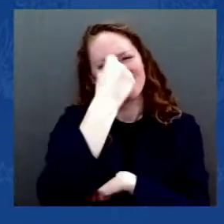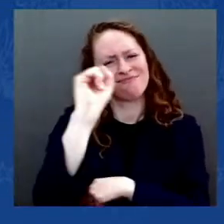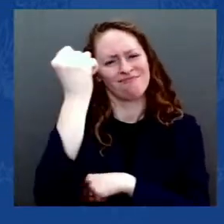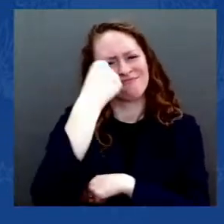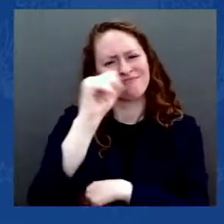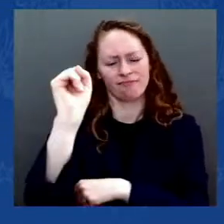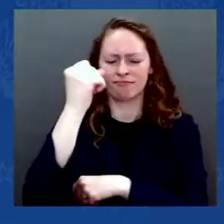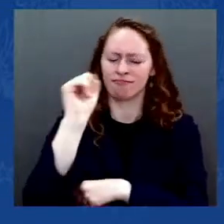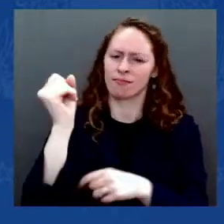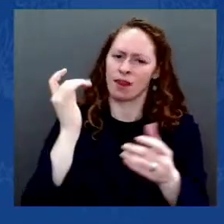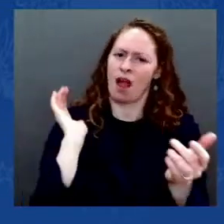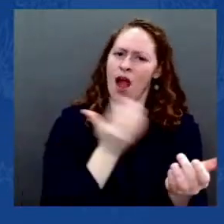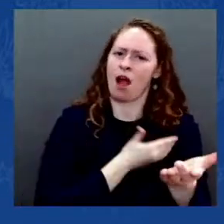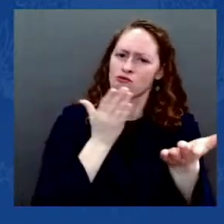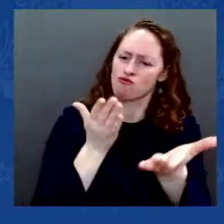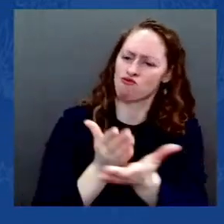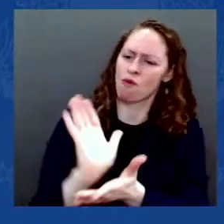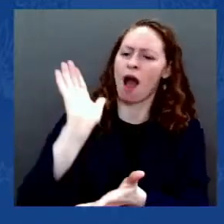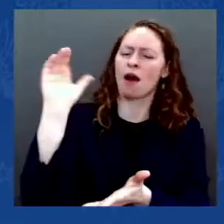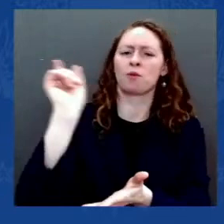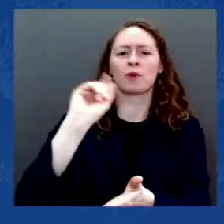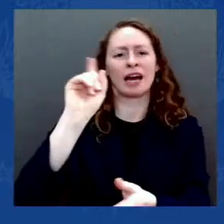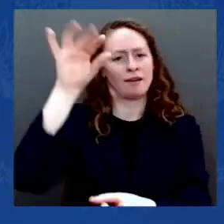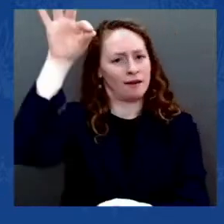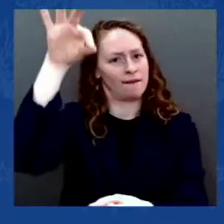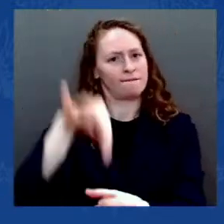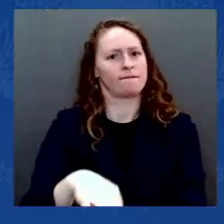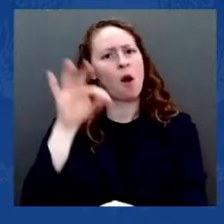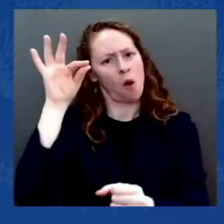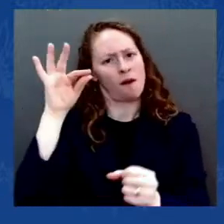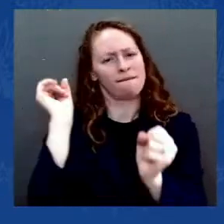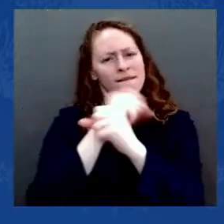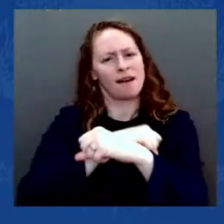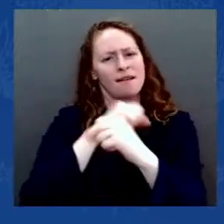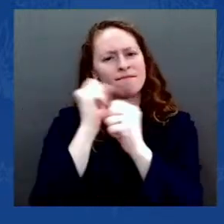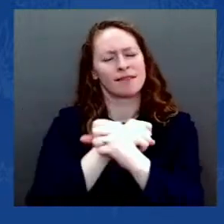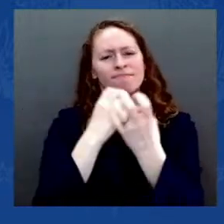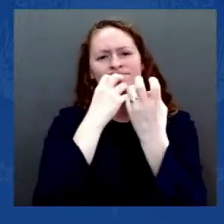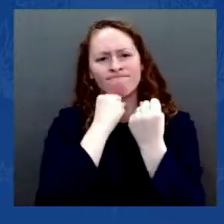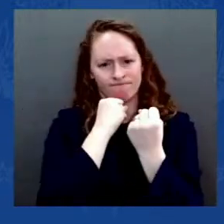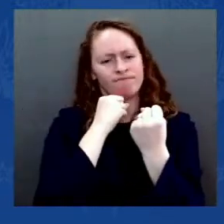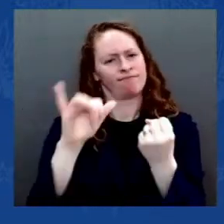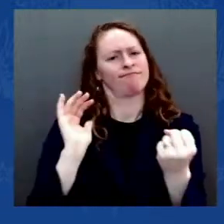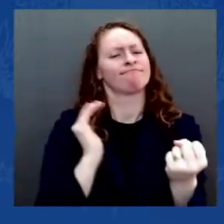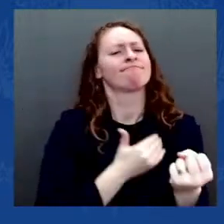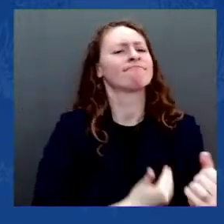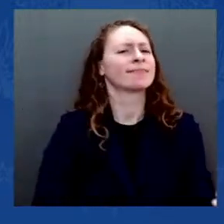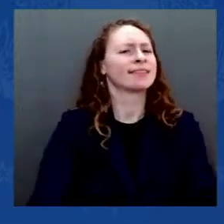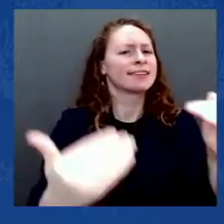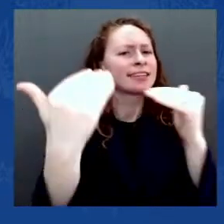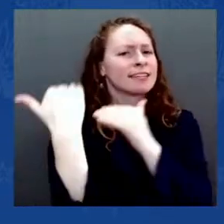Responsibility to see each other as neighbors. Maybe we disagree with that neighbor, but they're not an adversary.